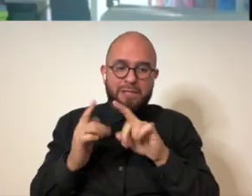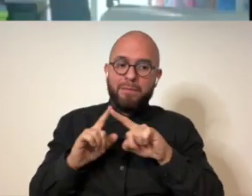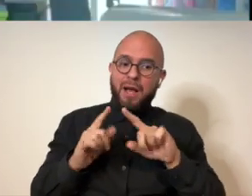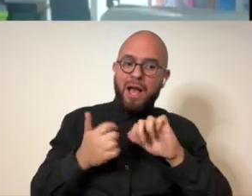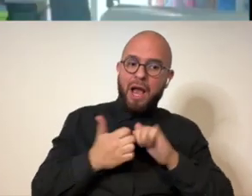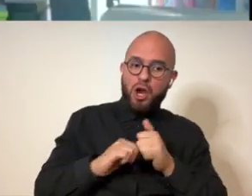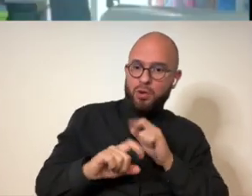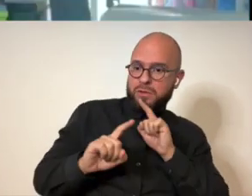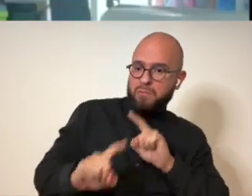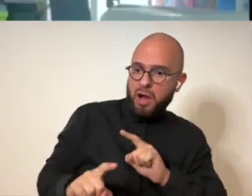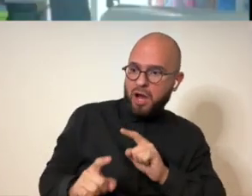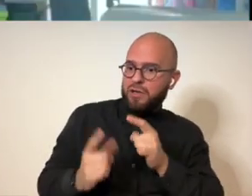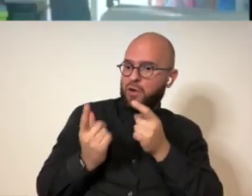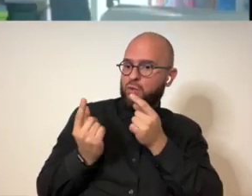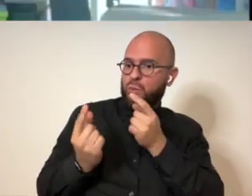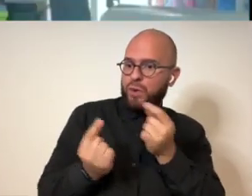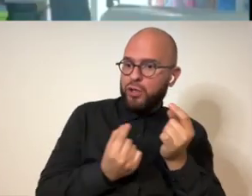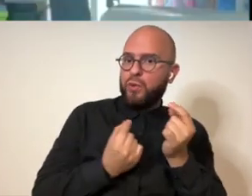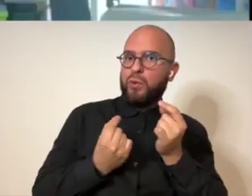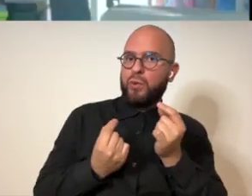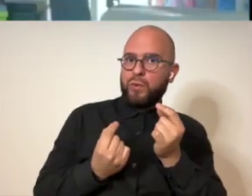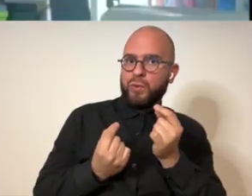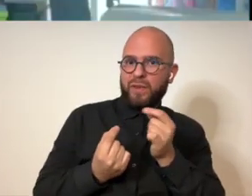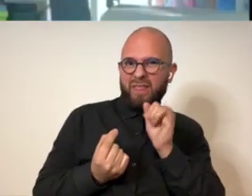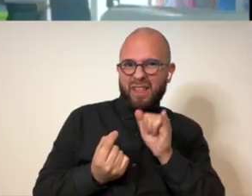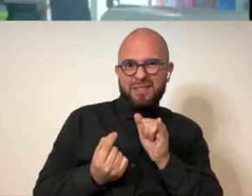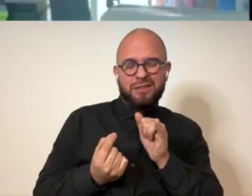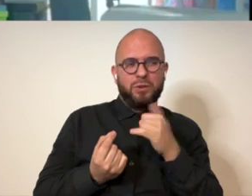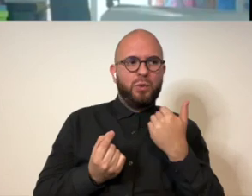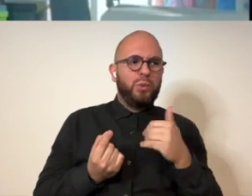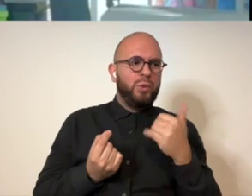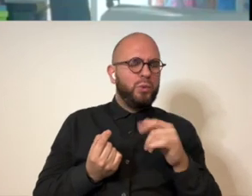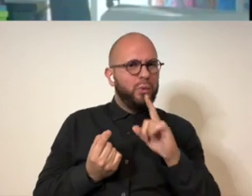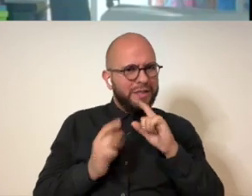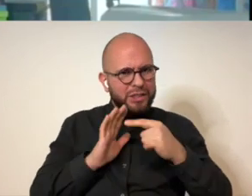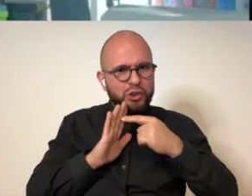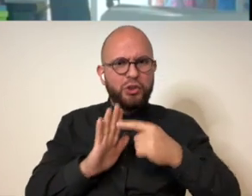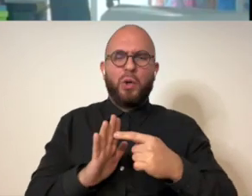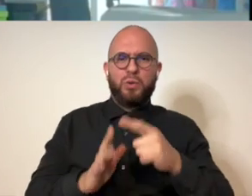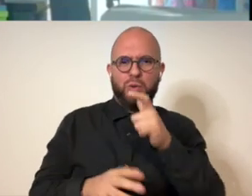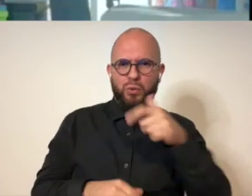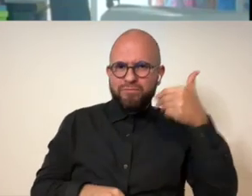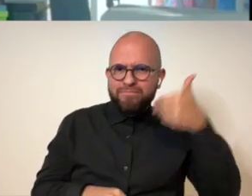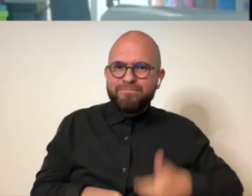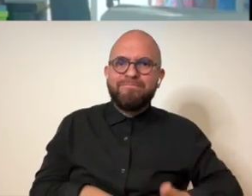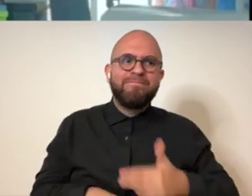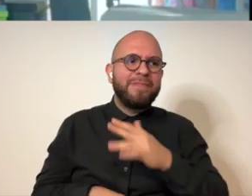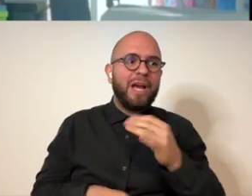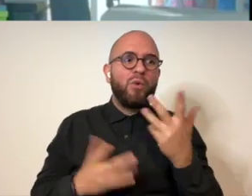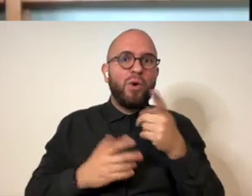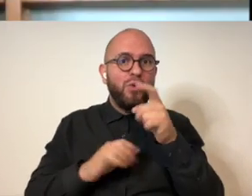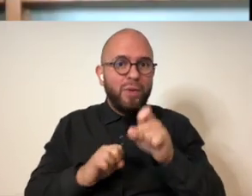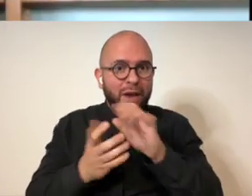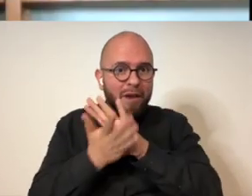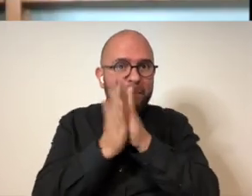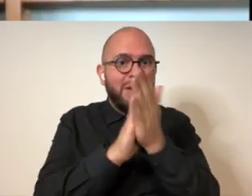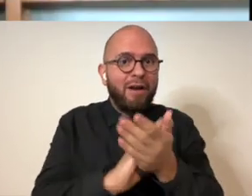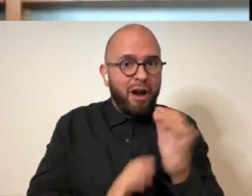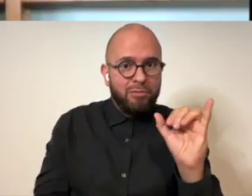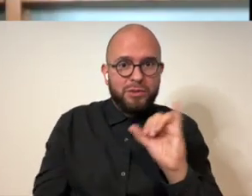is really revealing of who you are and like what you could be yeah